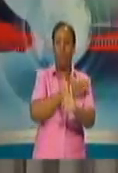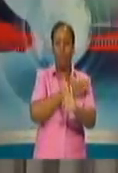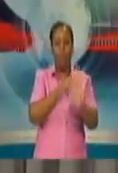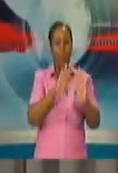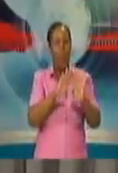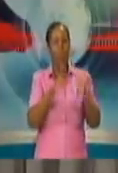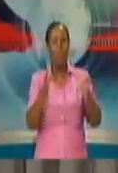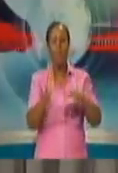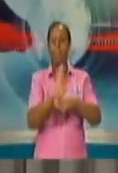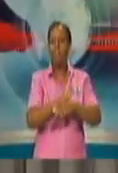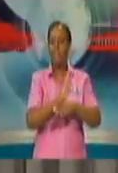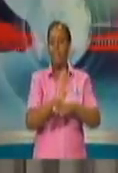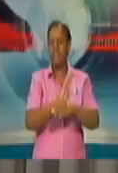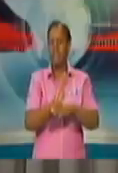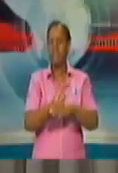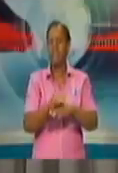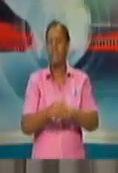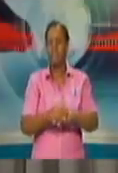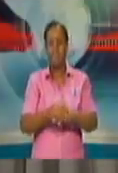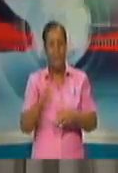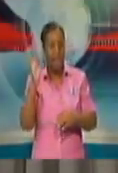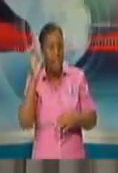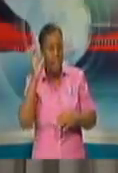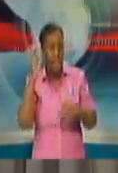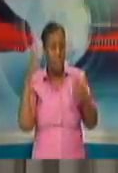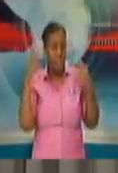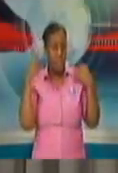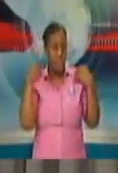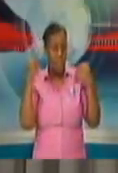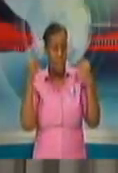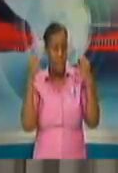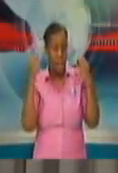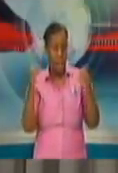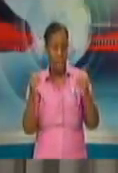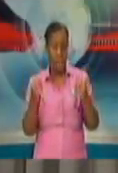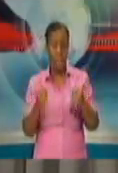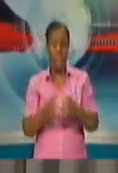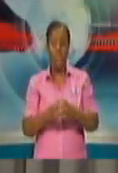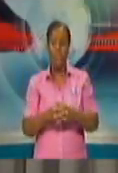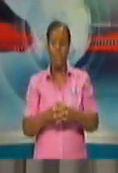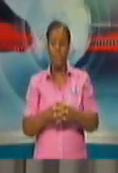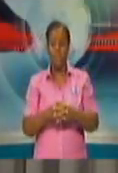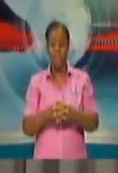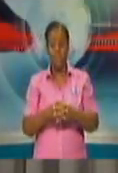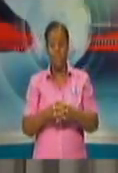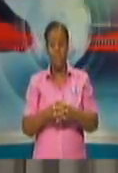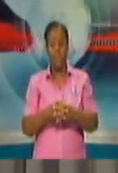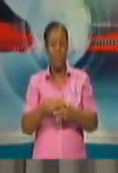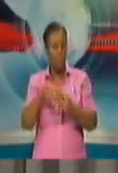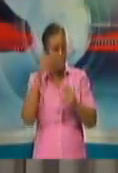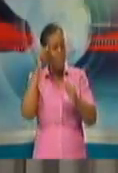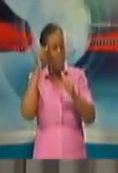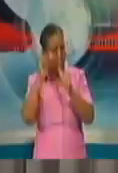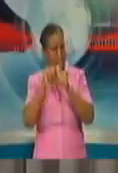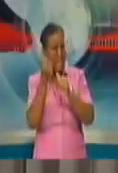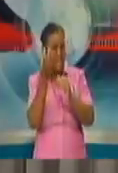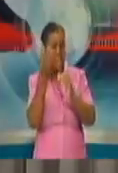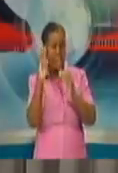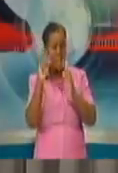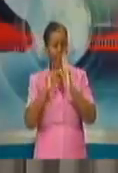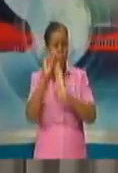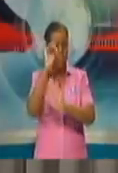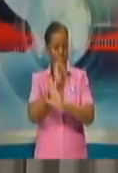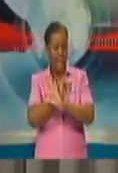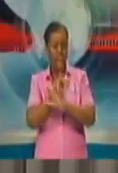issued by the Ministry of Health. I think it was on the 15th of May. But businesses also have the responsibility to